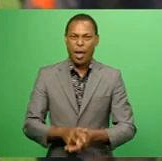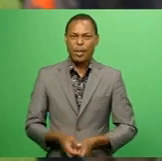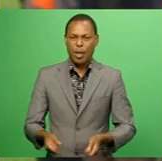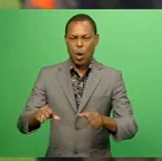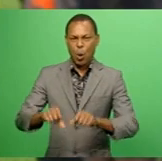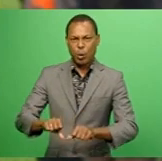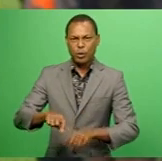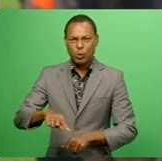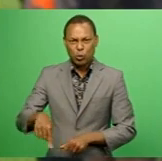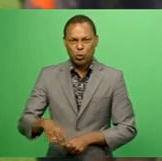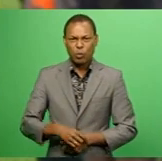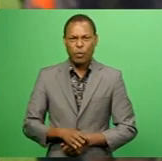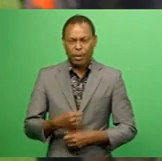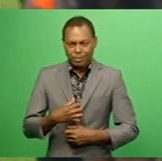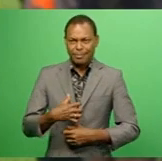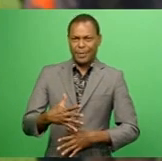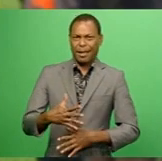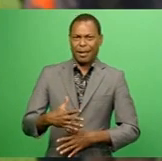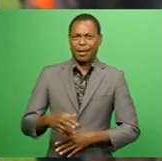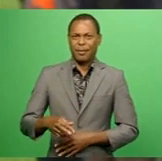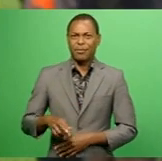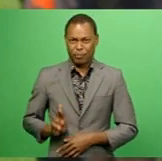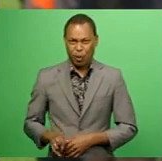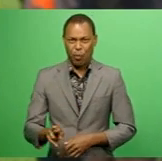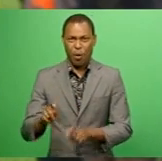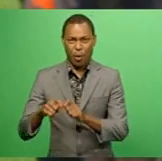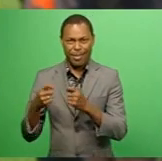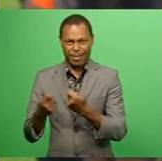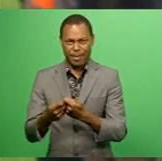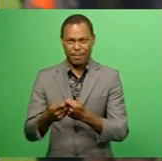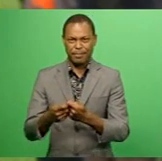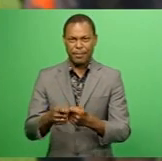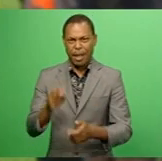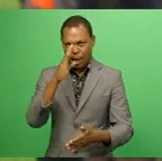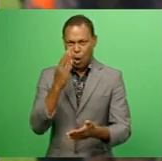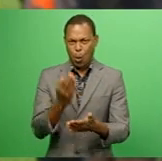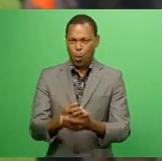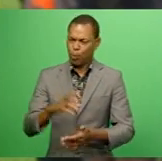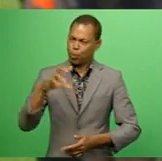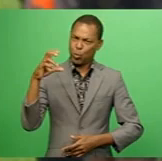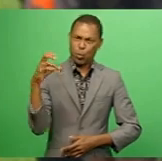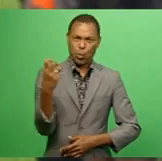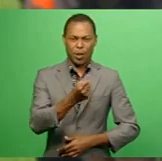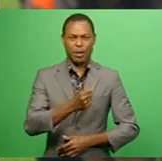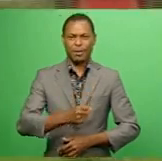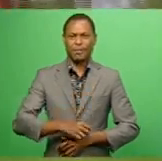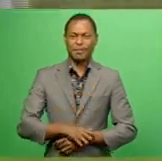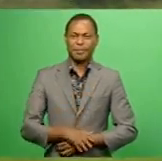was a wake-up call for the Delta Tigers, who remains firm on hopes to win the league title.